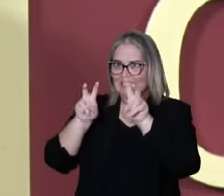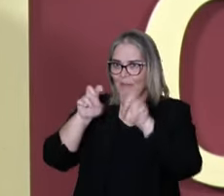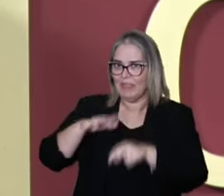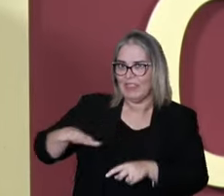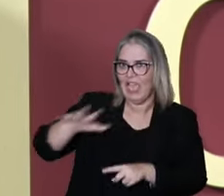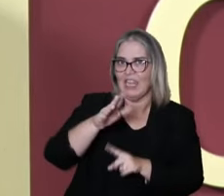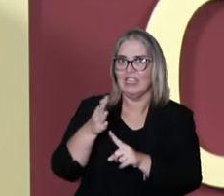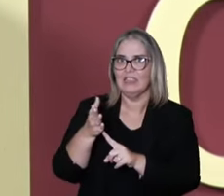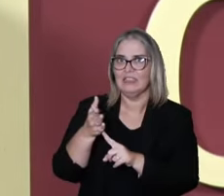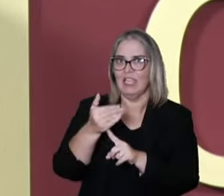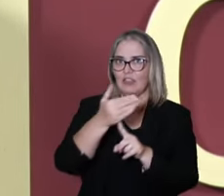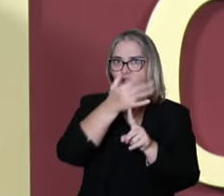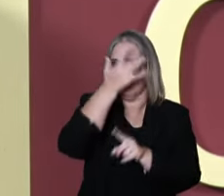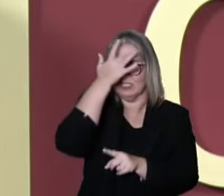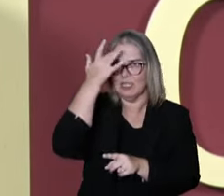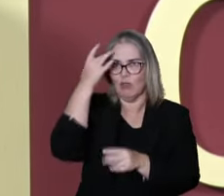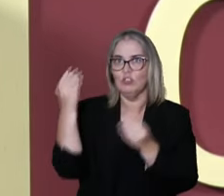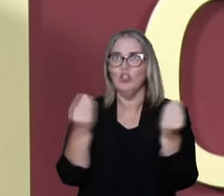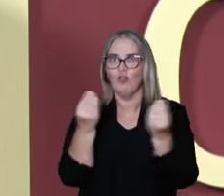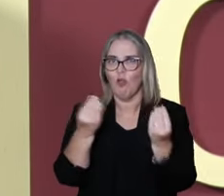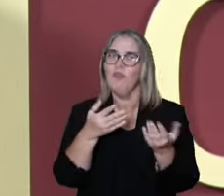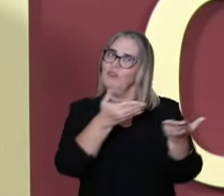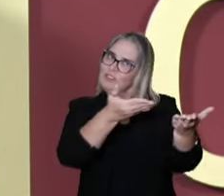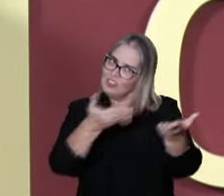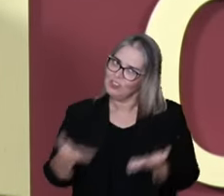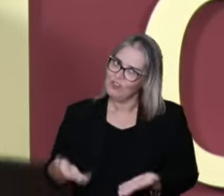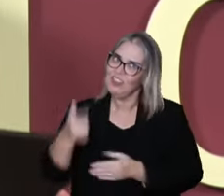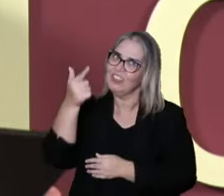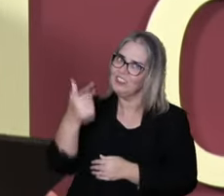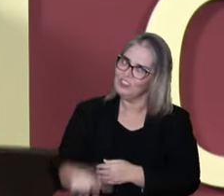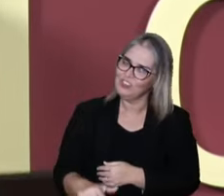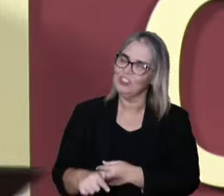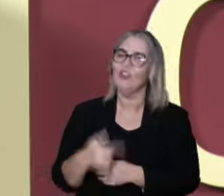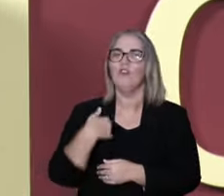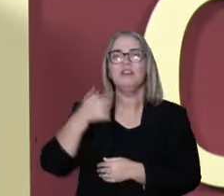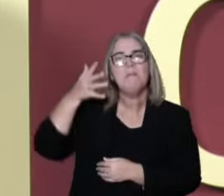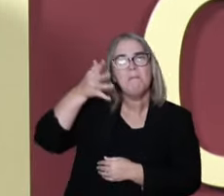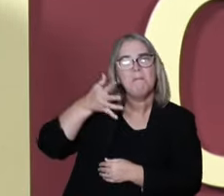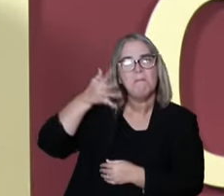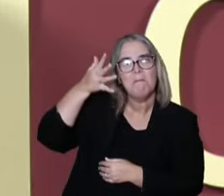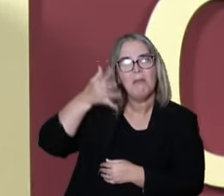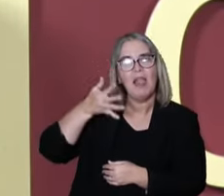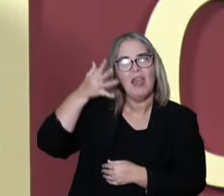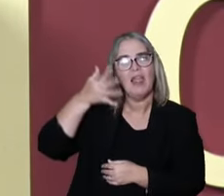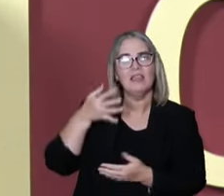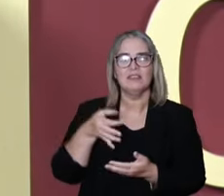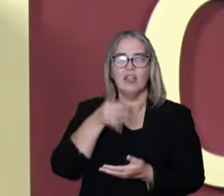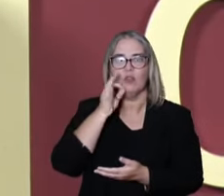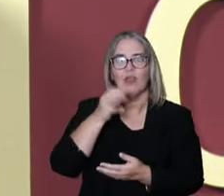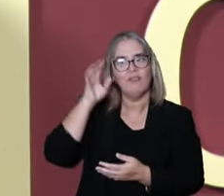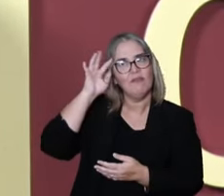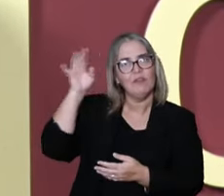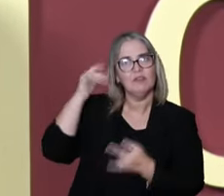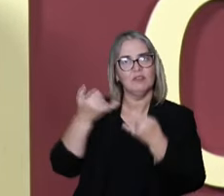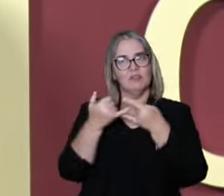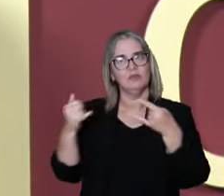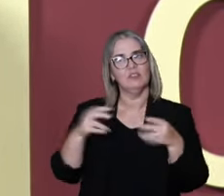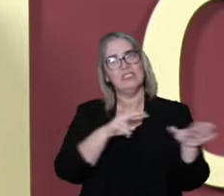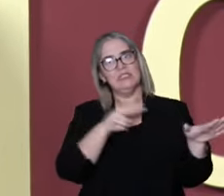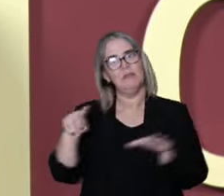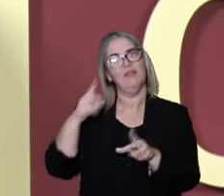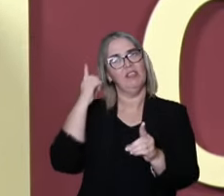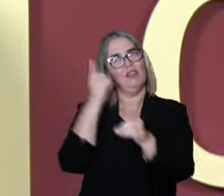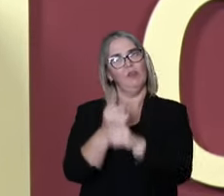compact with the impact of the technology in the Western world. And you are invited to come back here for this talk